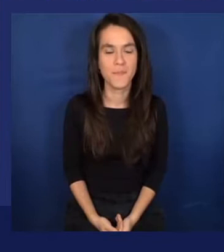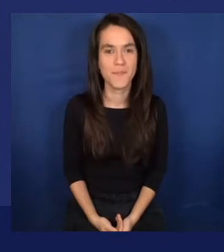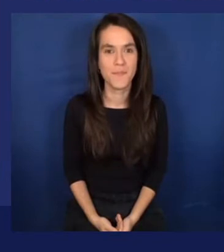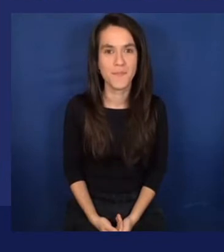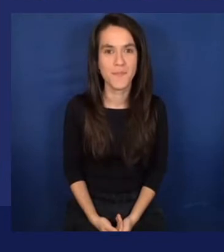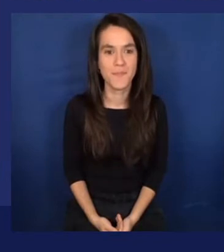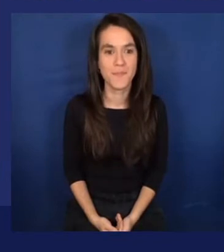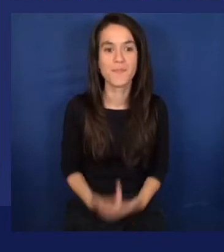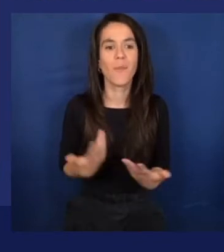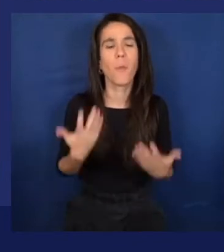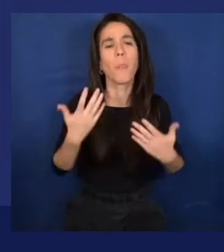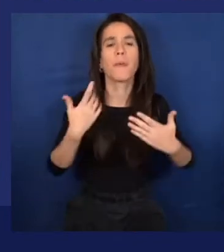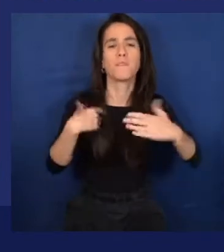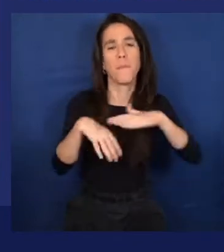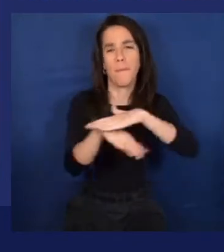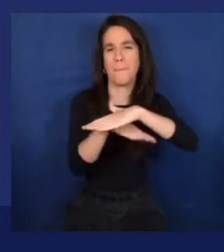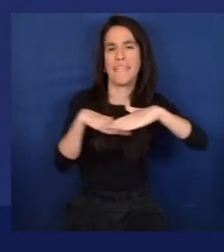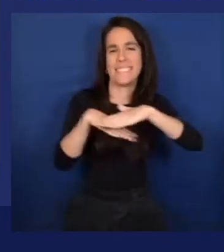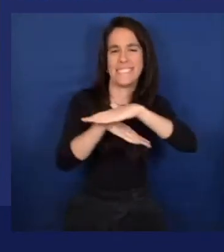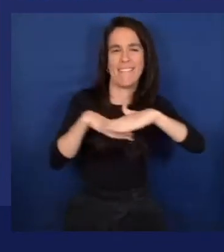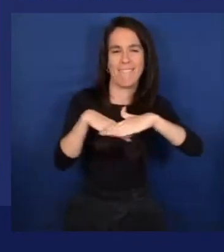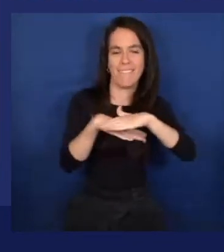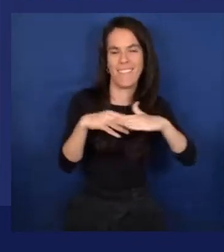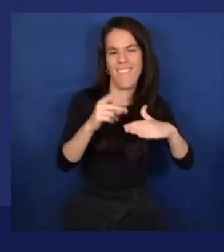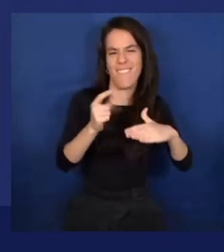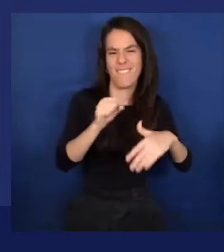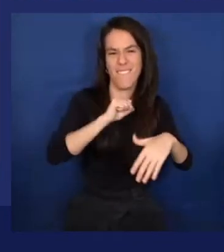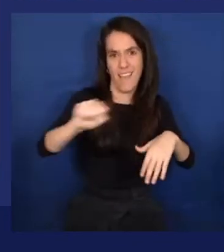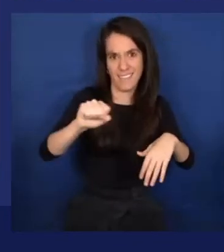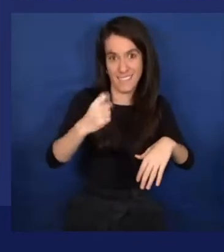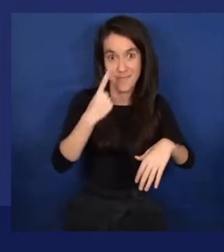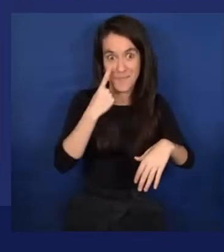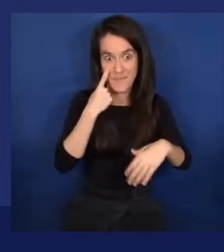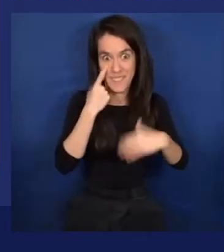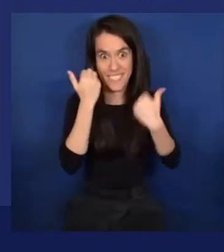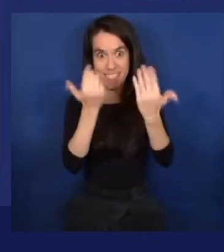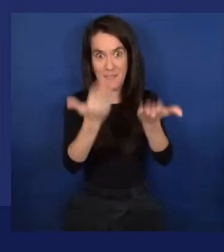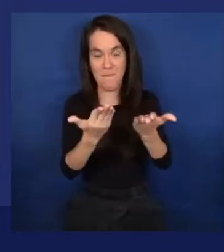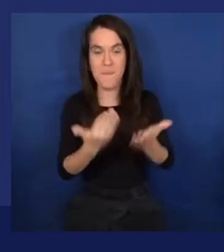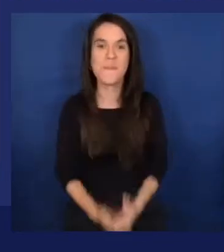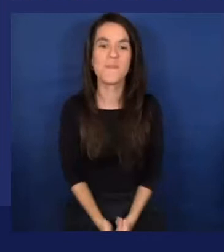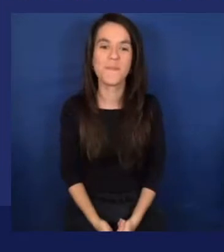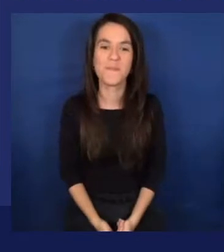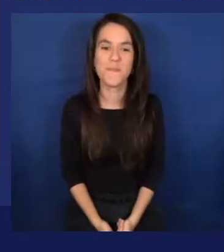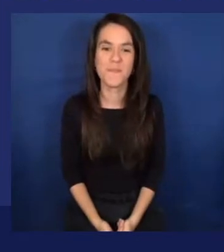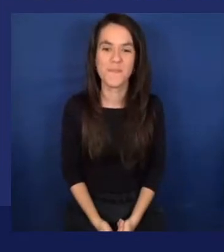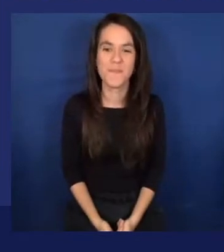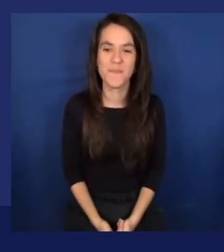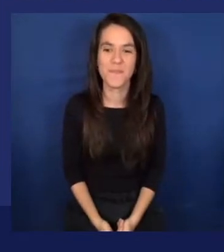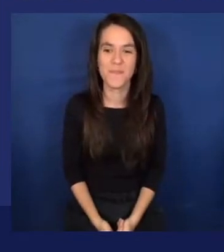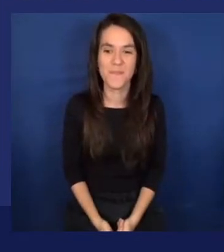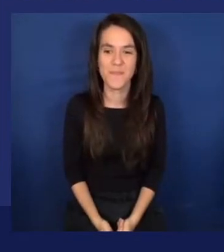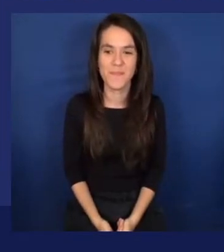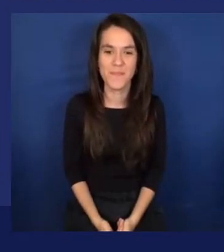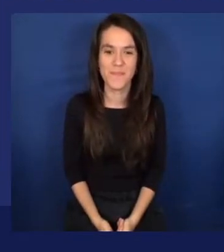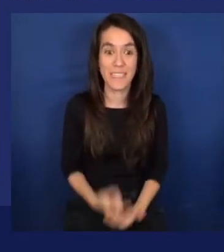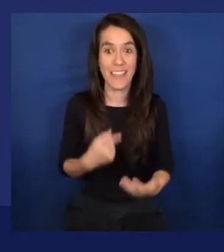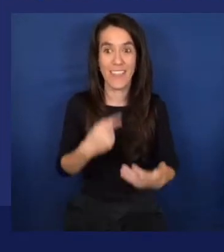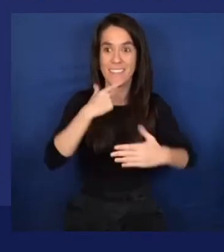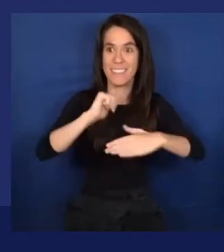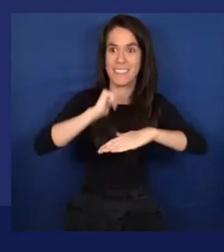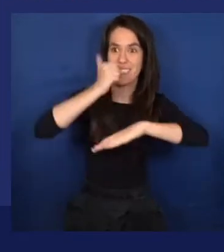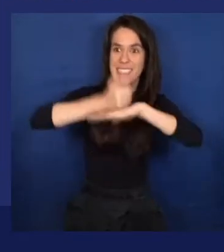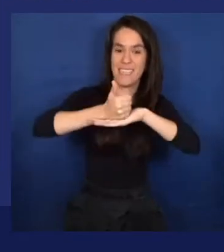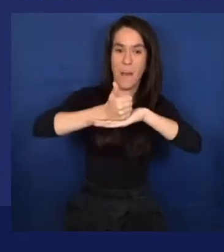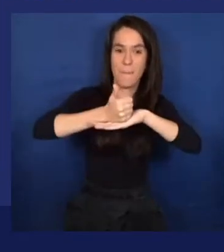basic, all right? Just quick. There we go. And now we have basically our setup. So you can see